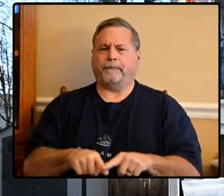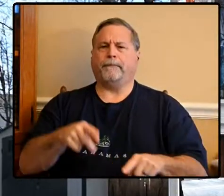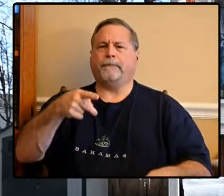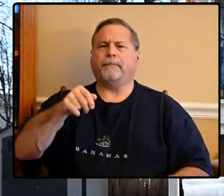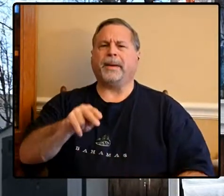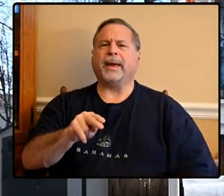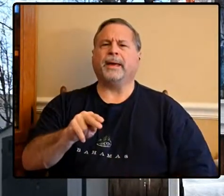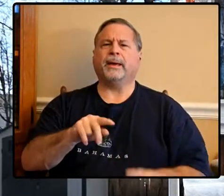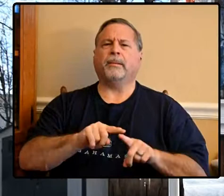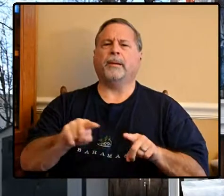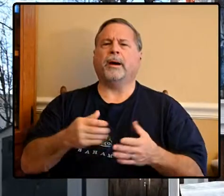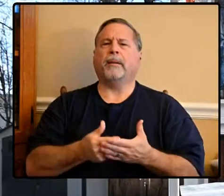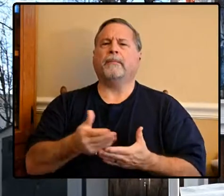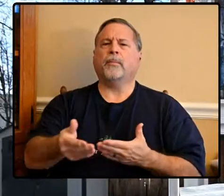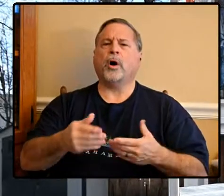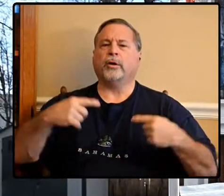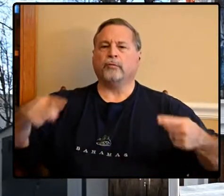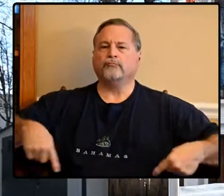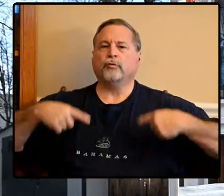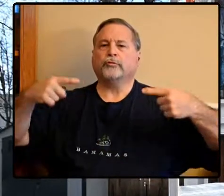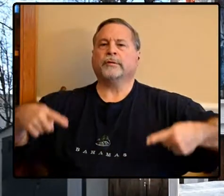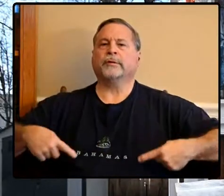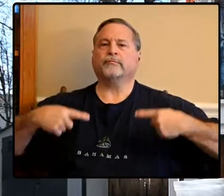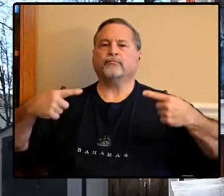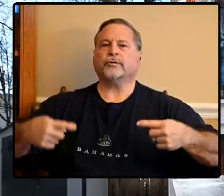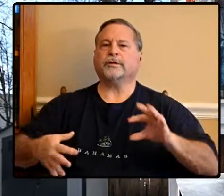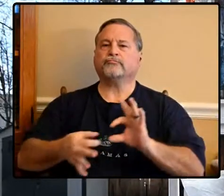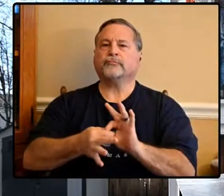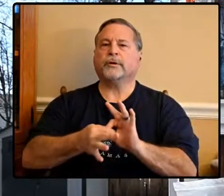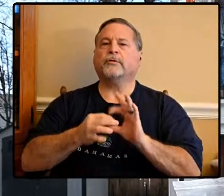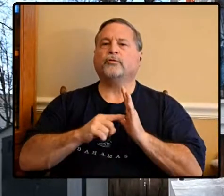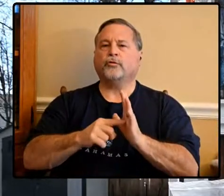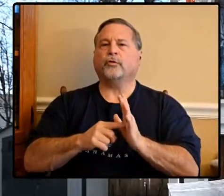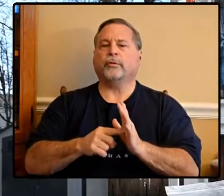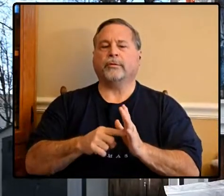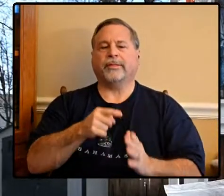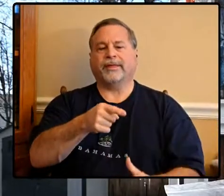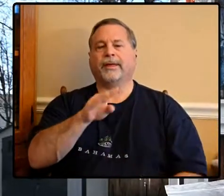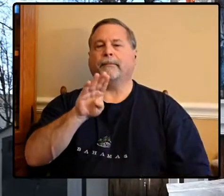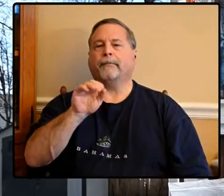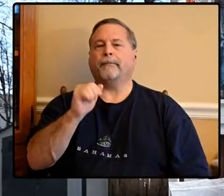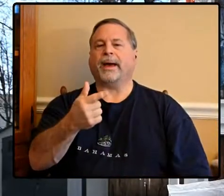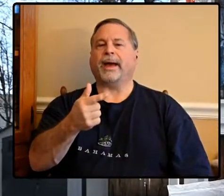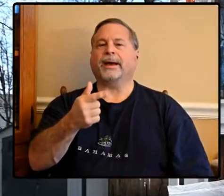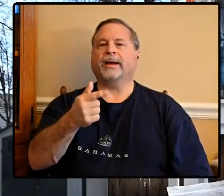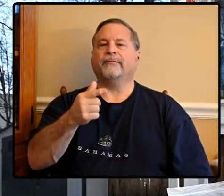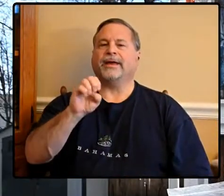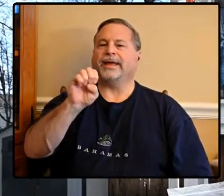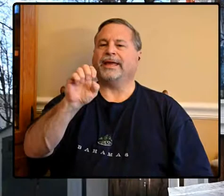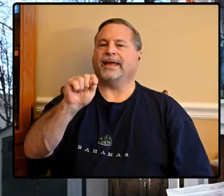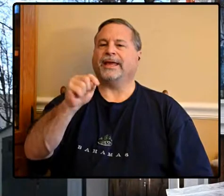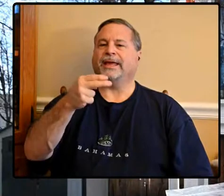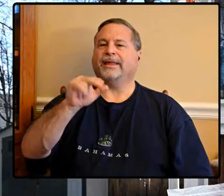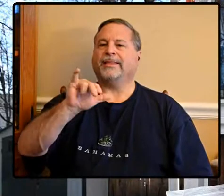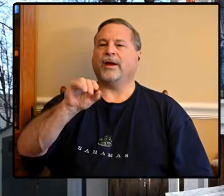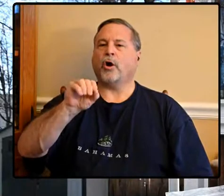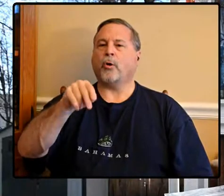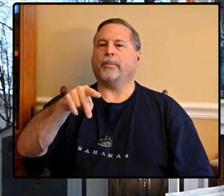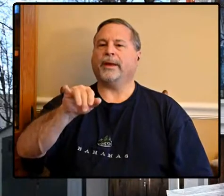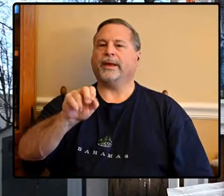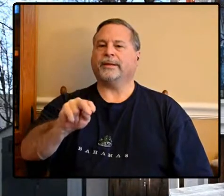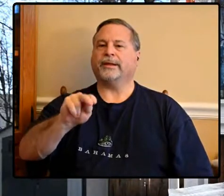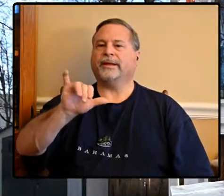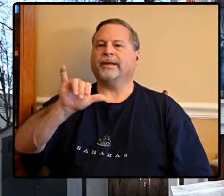bought a rotisserie attachment I want to show you that now this is a bag of Ethiopian